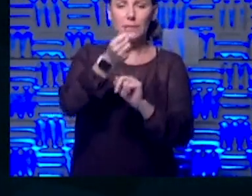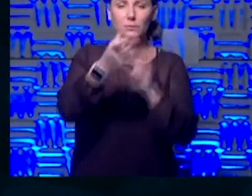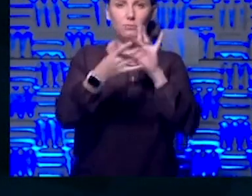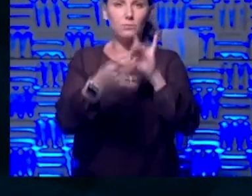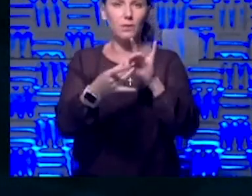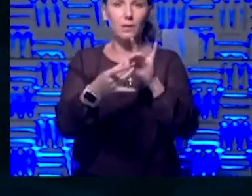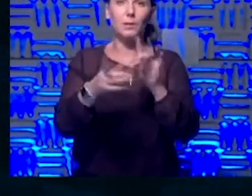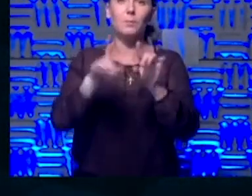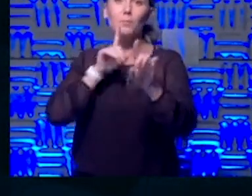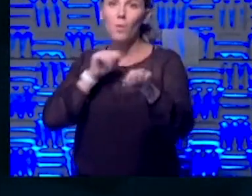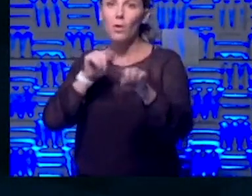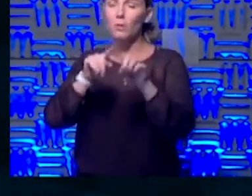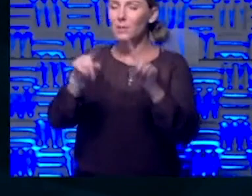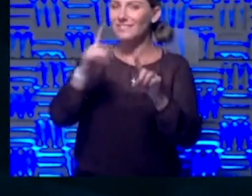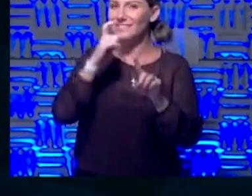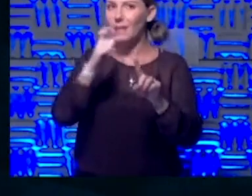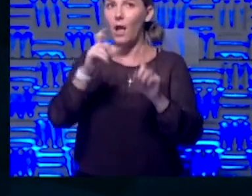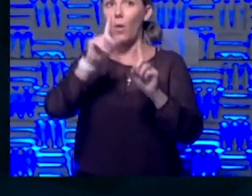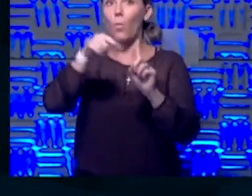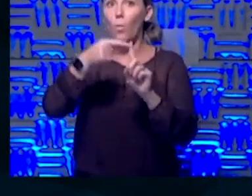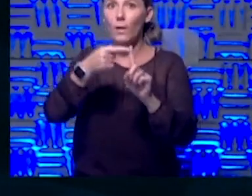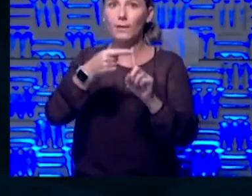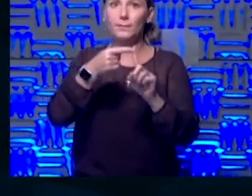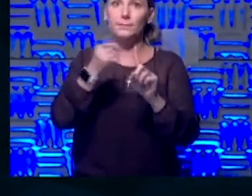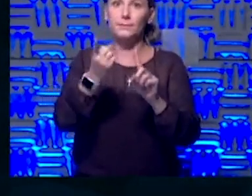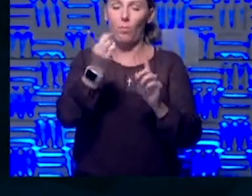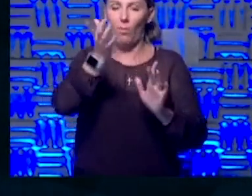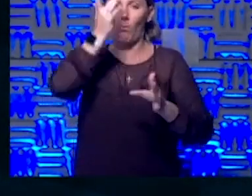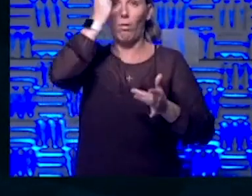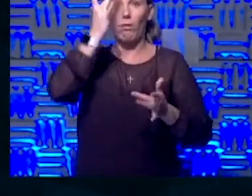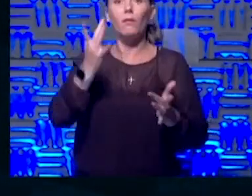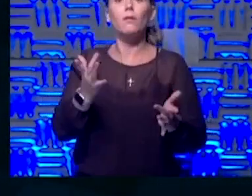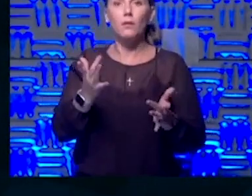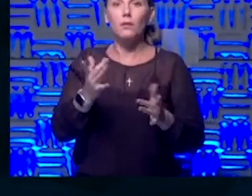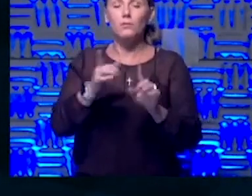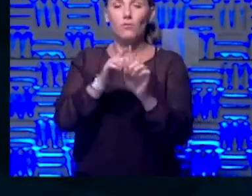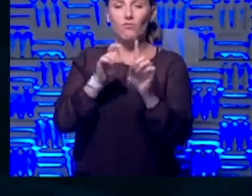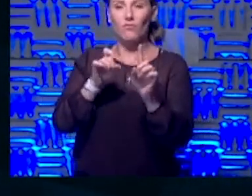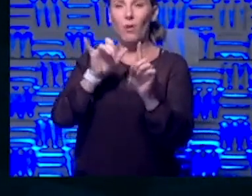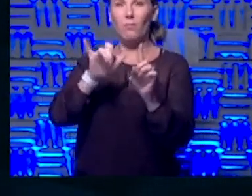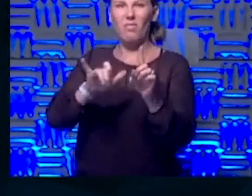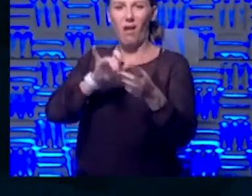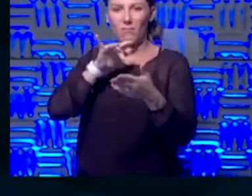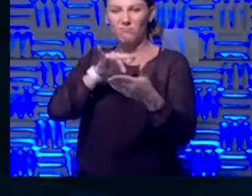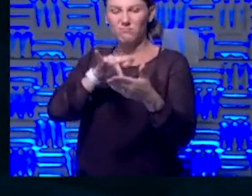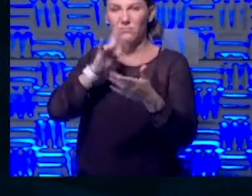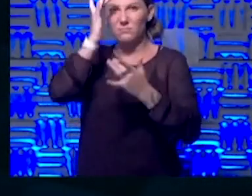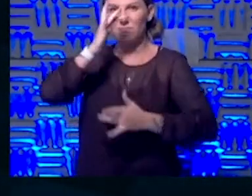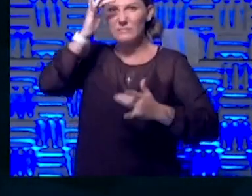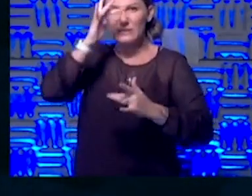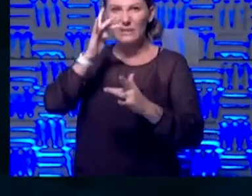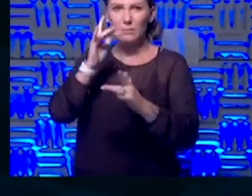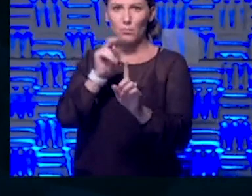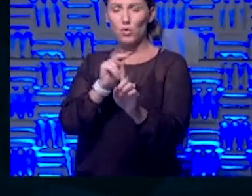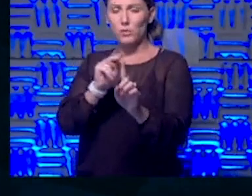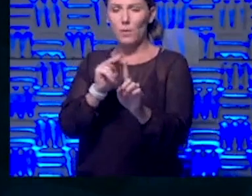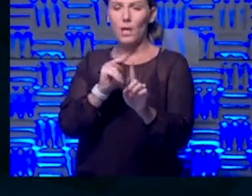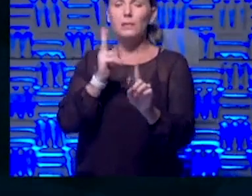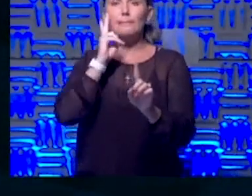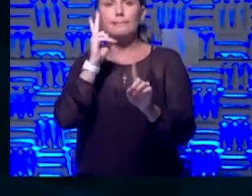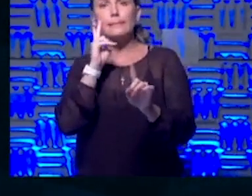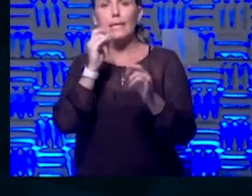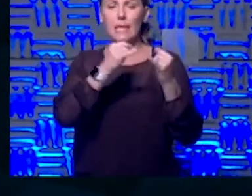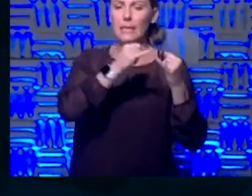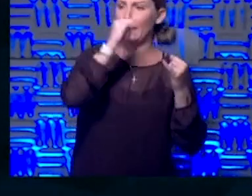necessarily when someone gets sick. So from the epidemiology perspective, we're always trying to look at that epi curve with symptom onset date.